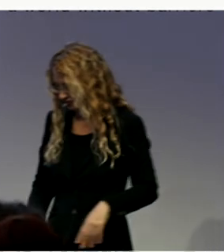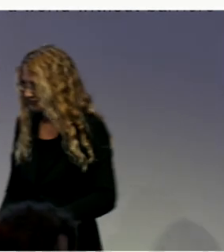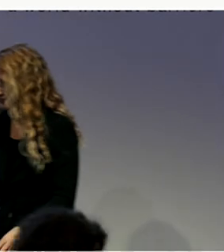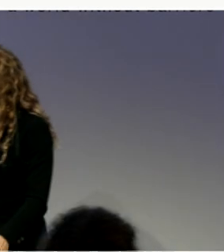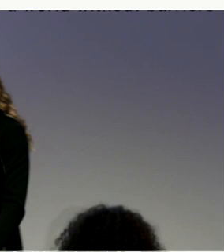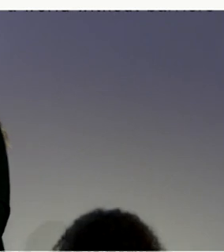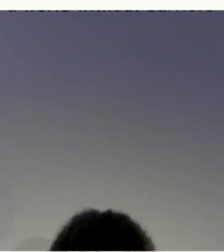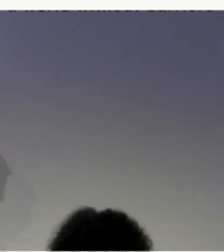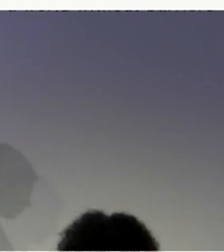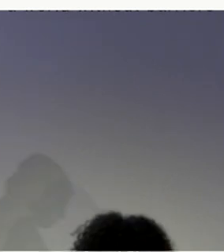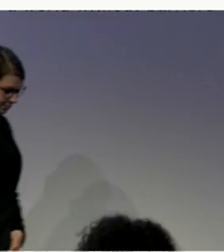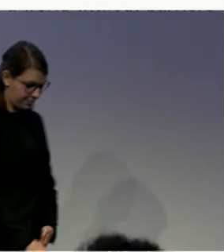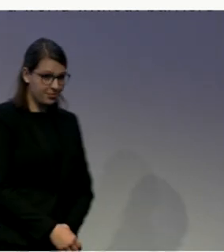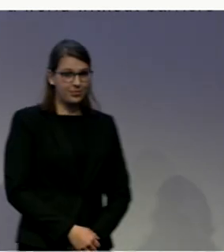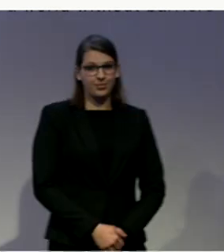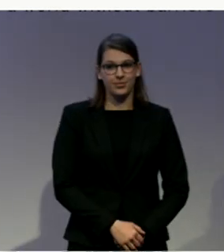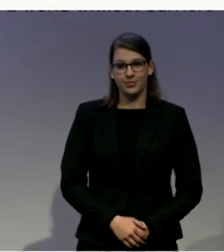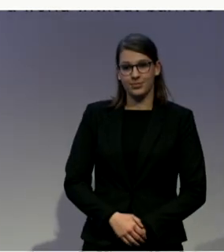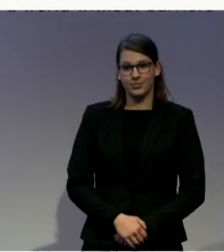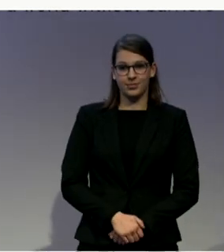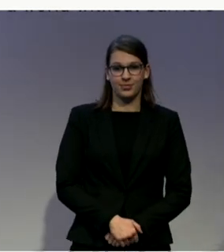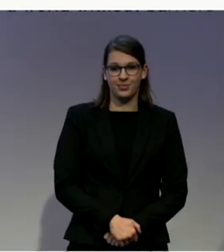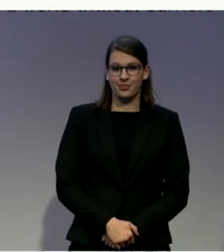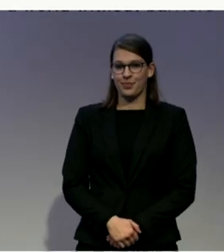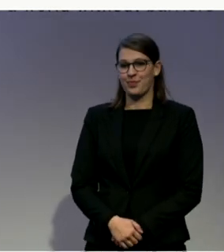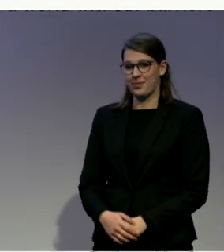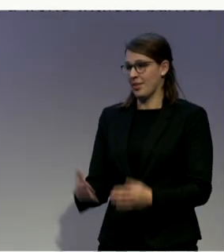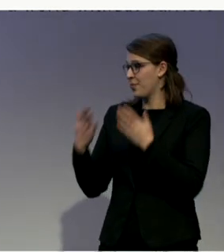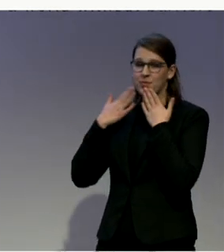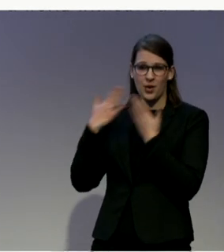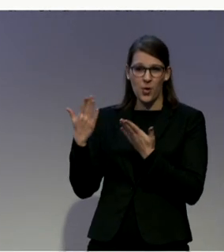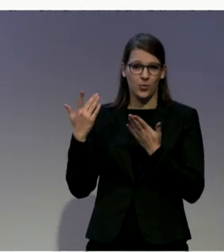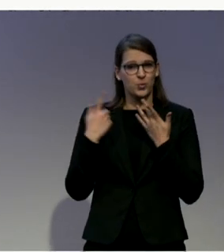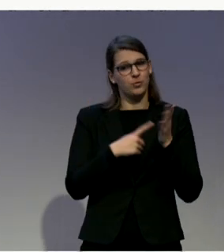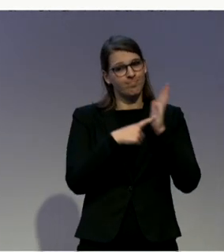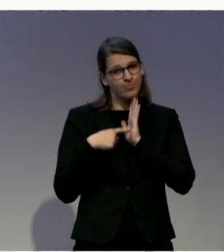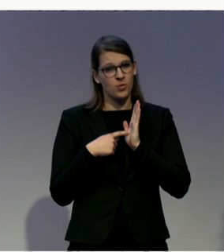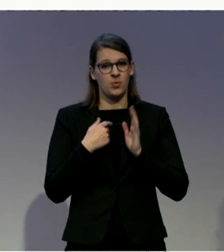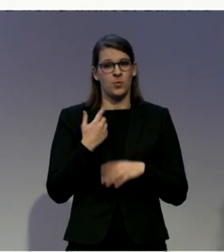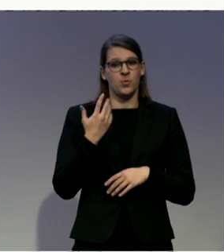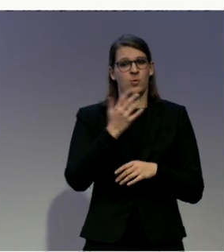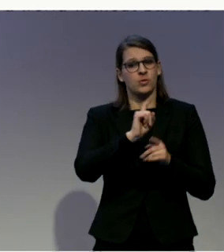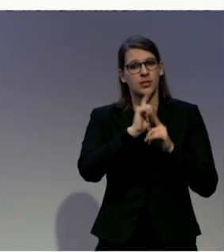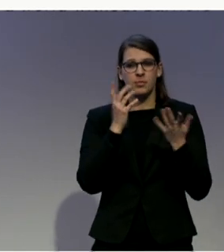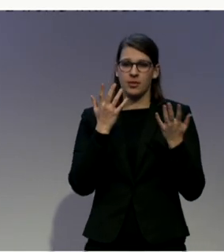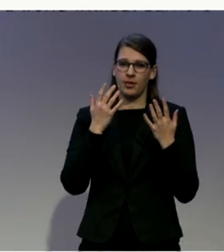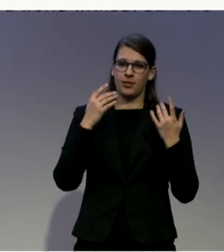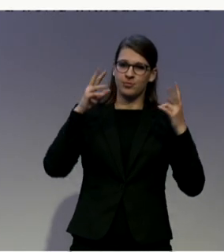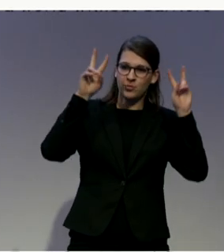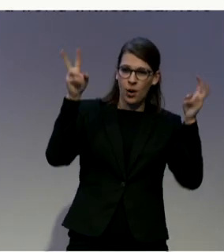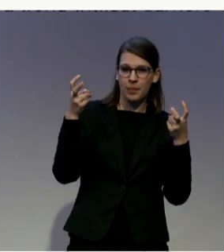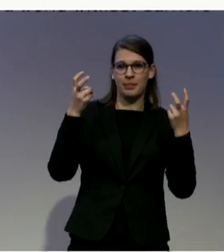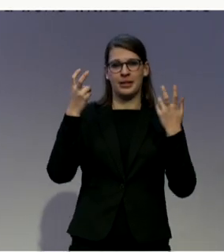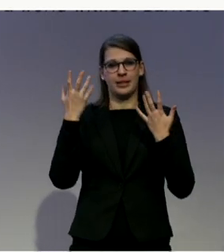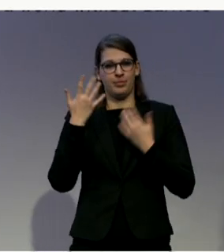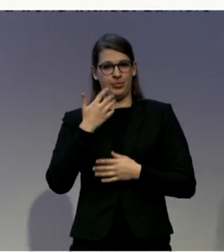Thank you very much for bringing us this case in particular with independent decision making with persons with mental